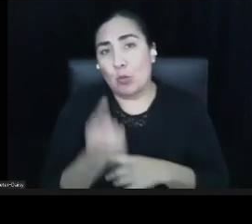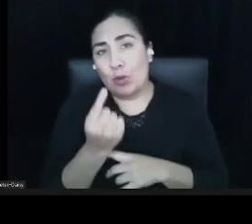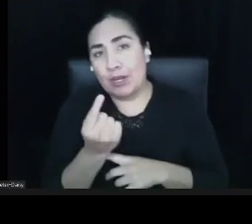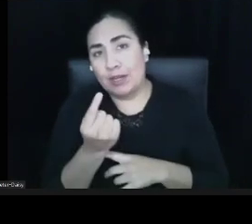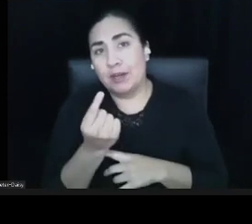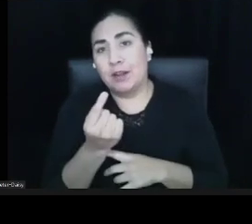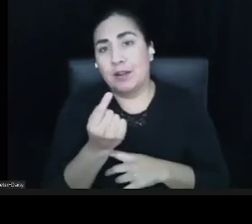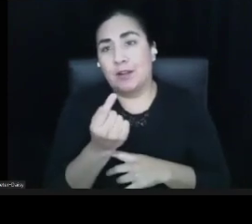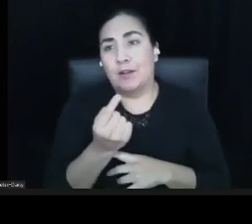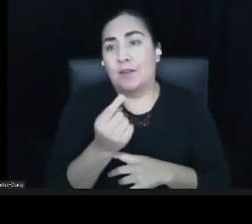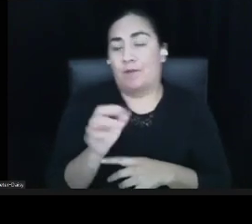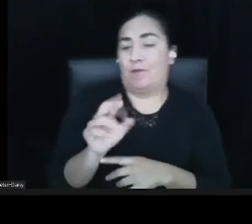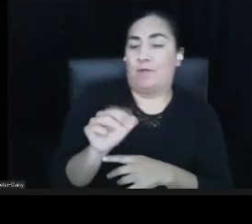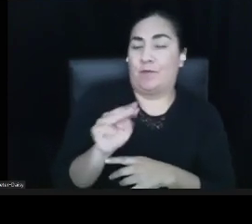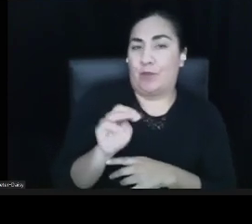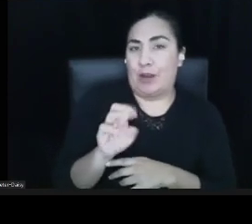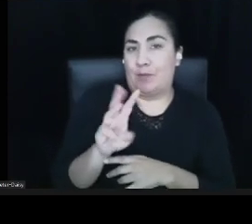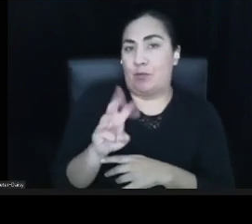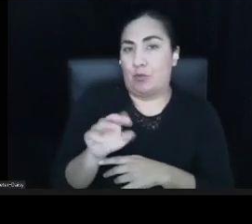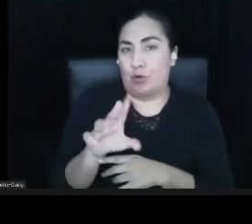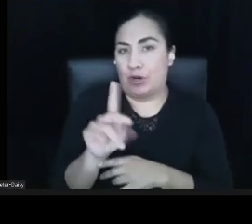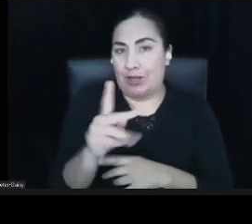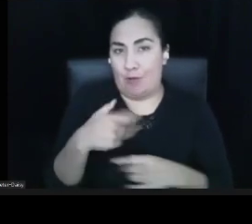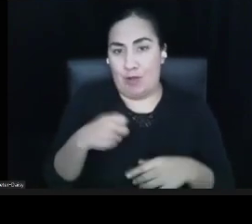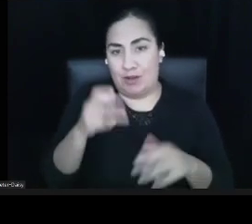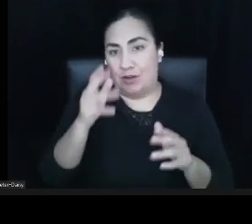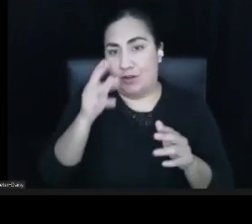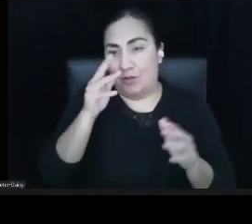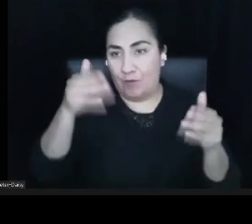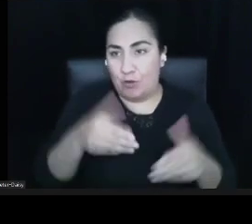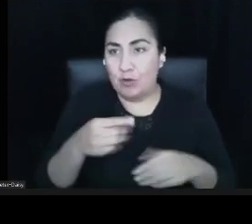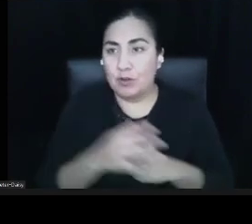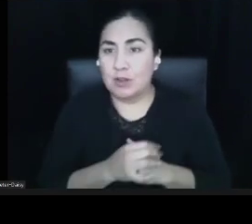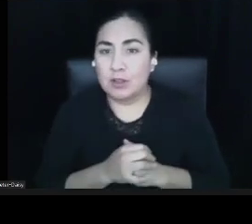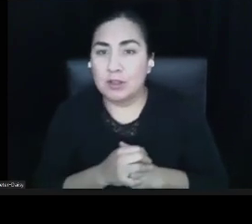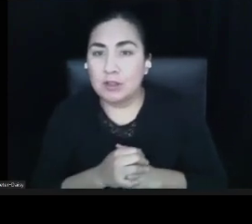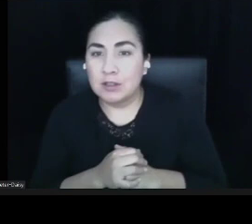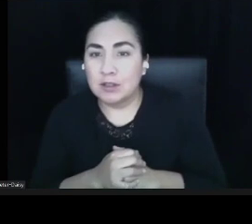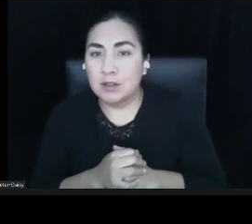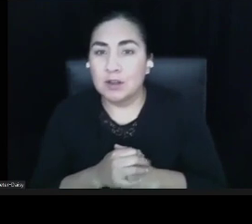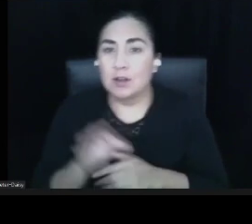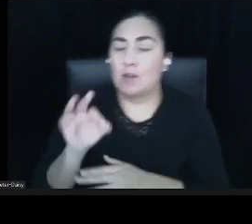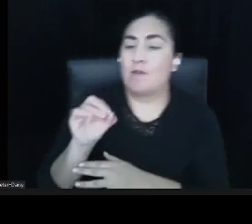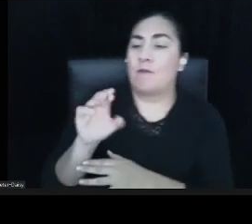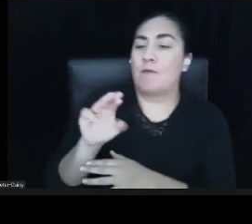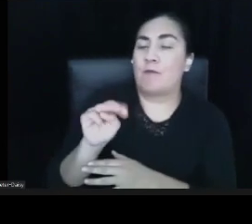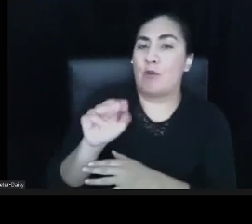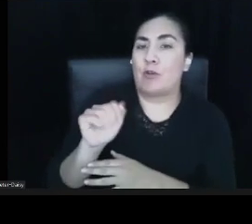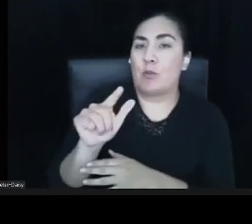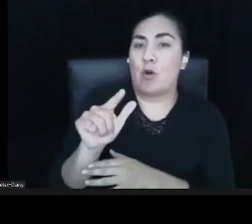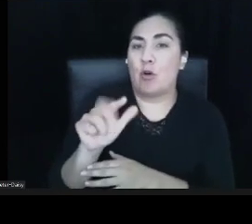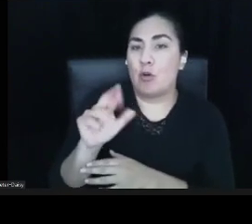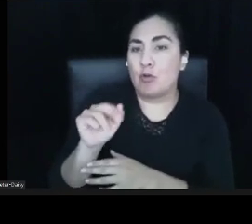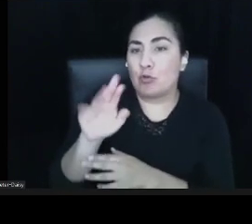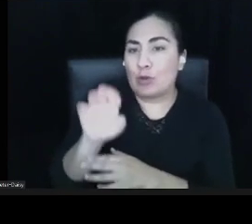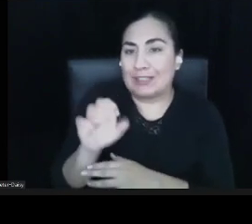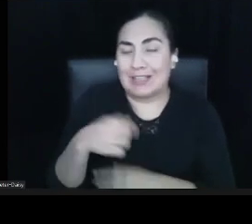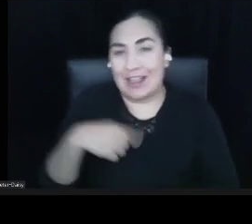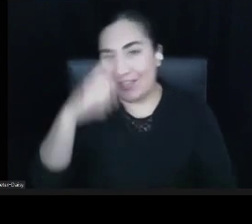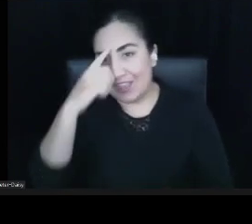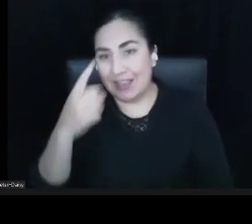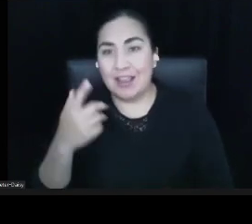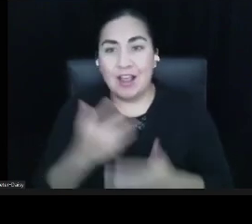framework particularly I draw attention to here is formal race, which I think is a useful idea to see that a lot of RSPs